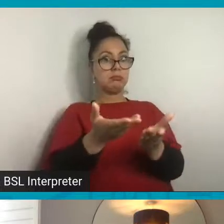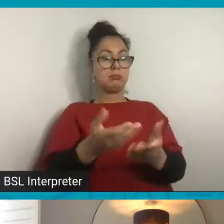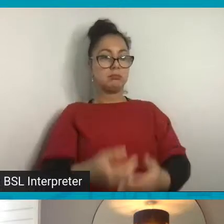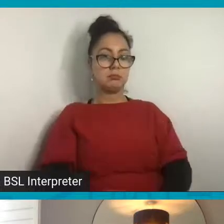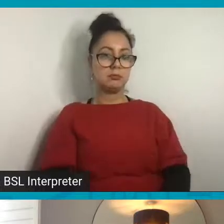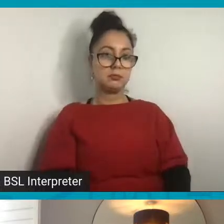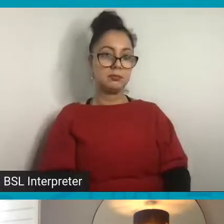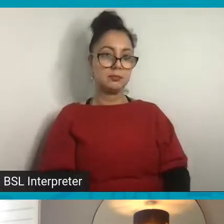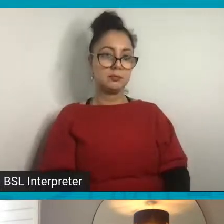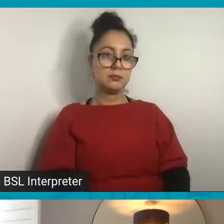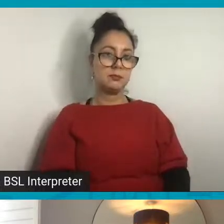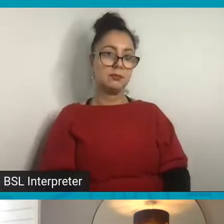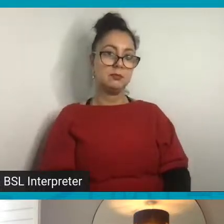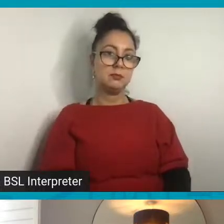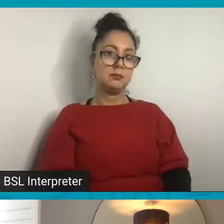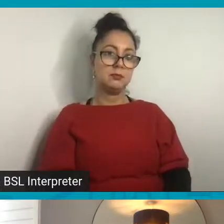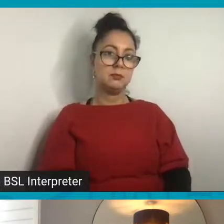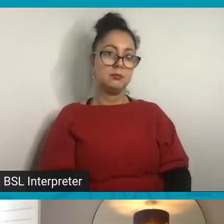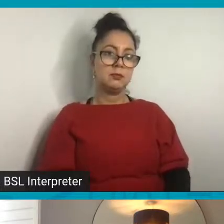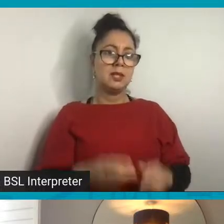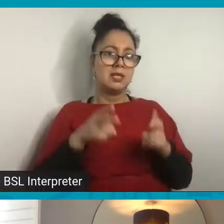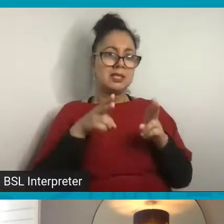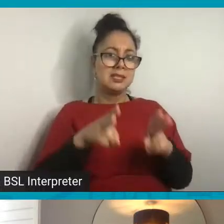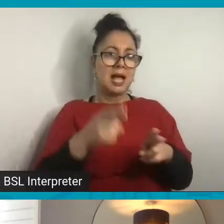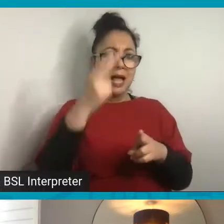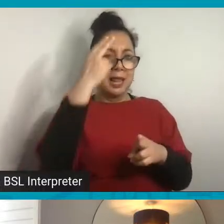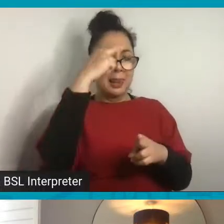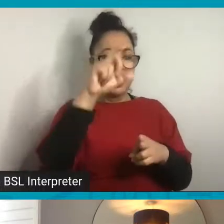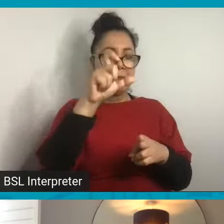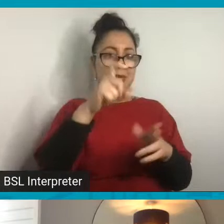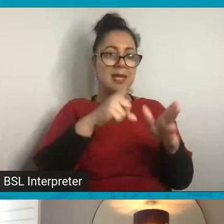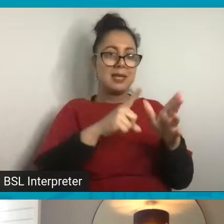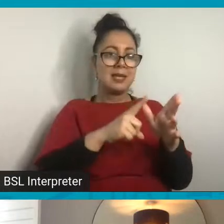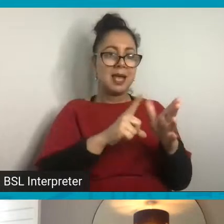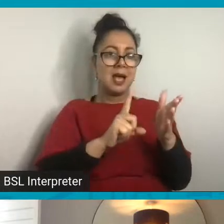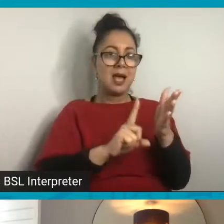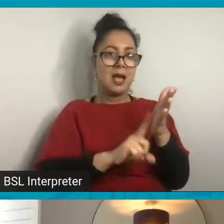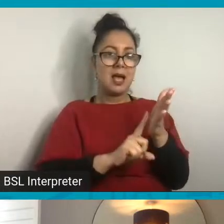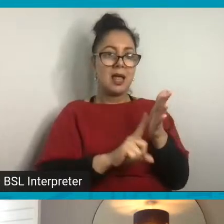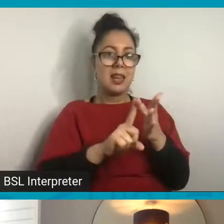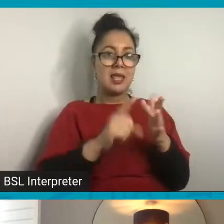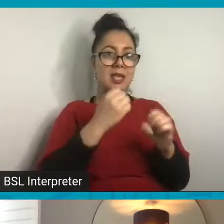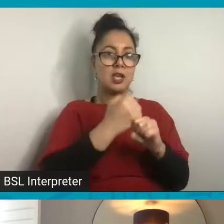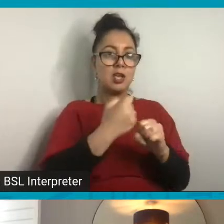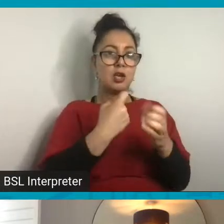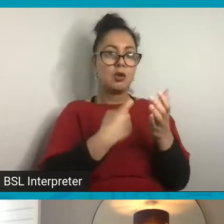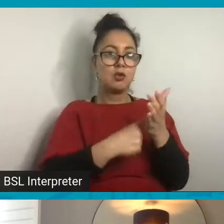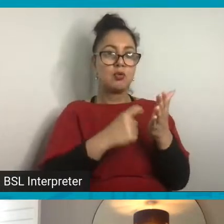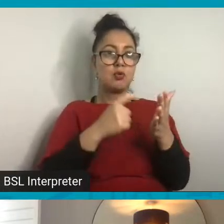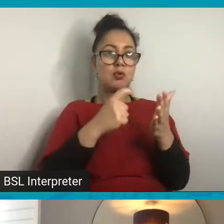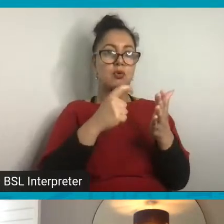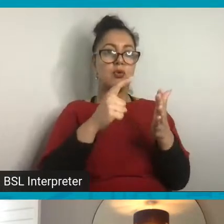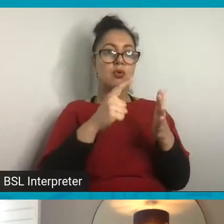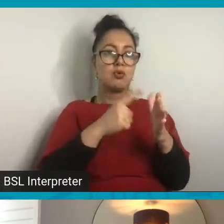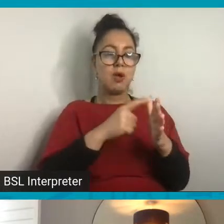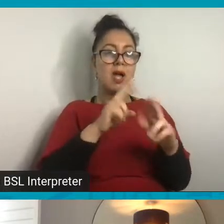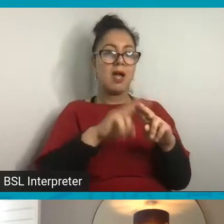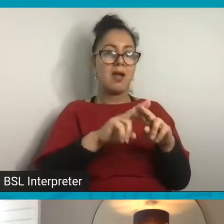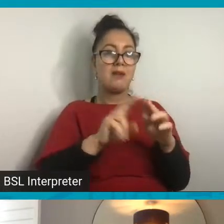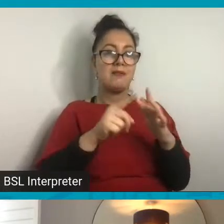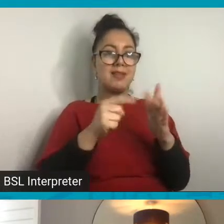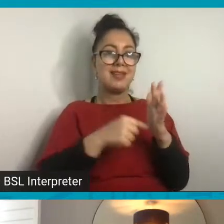And this style that is called Kali graffiti, it's where you have the art of